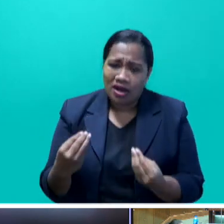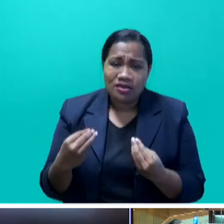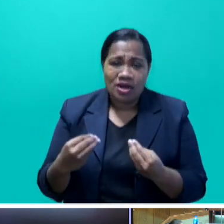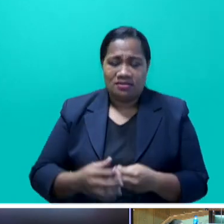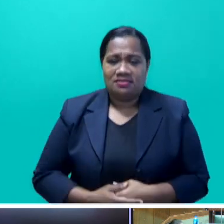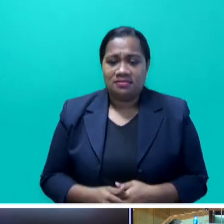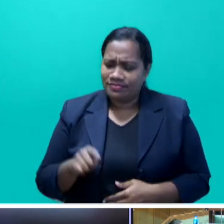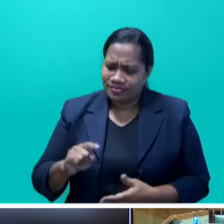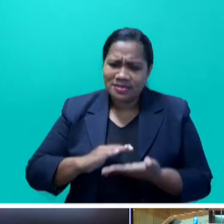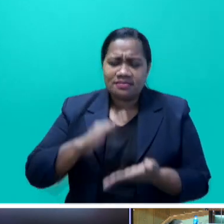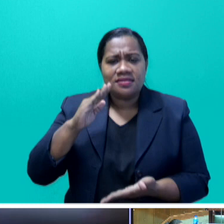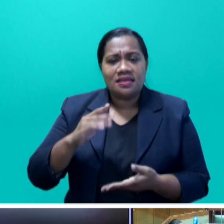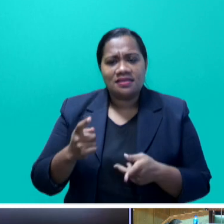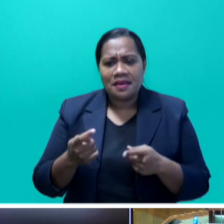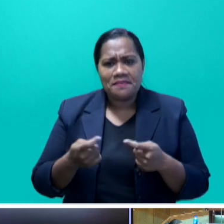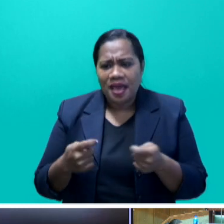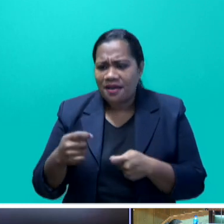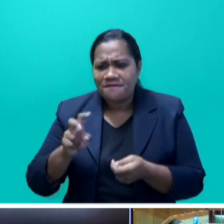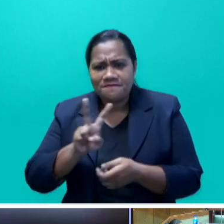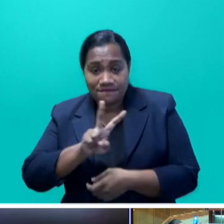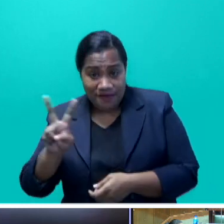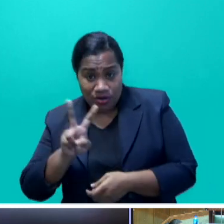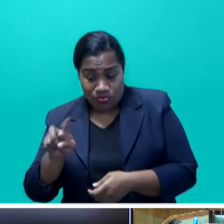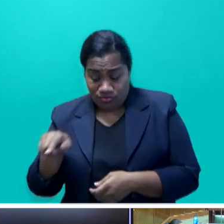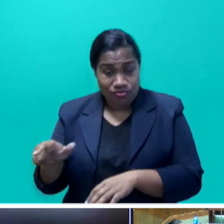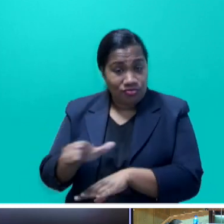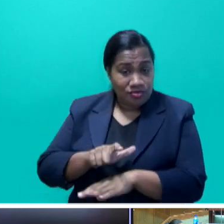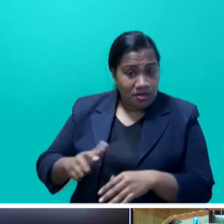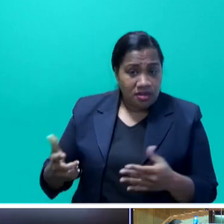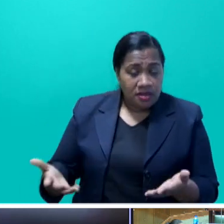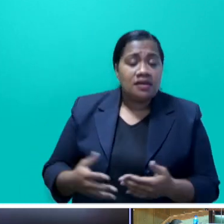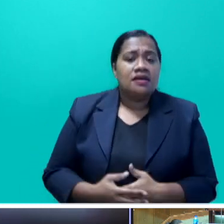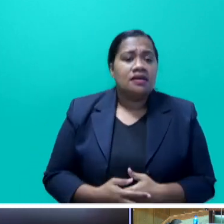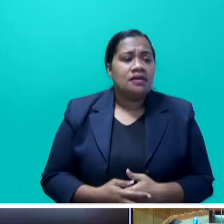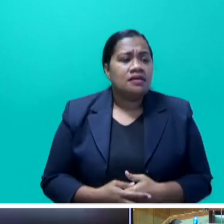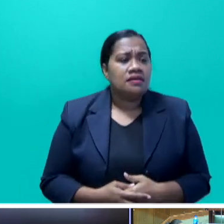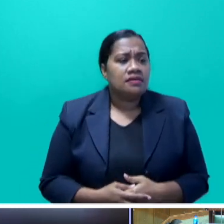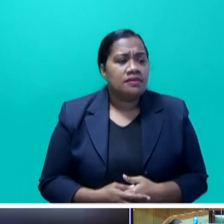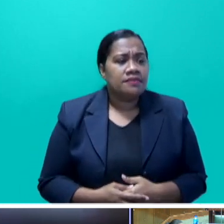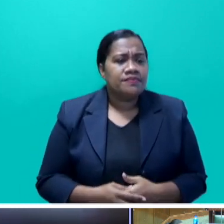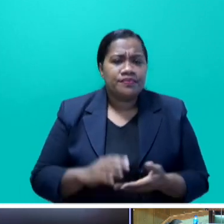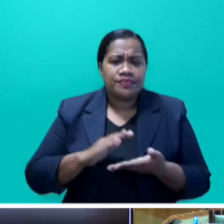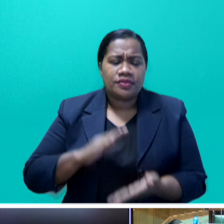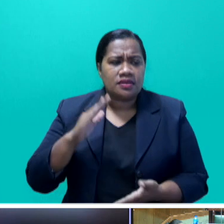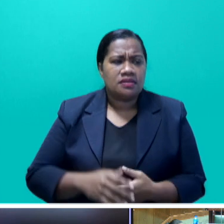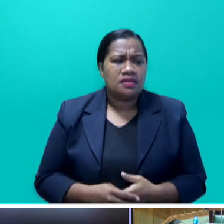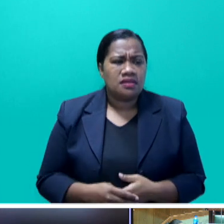value will directly increase the incoming, increase the incoming land-owning